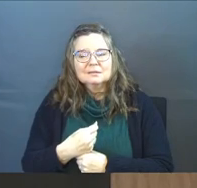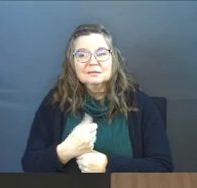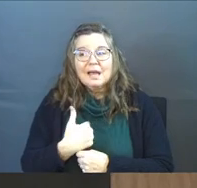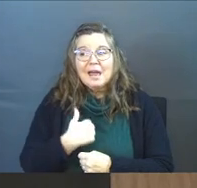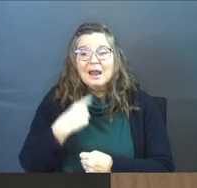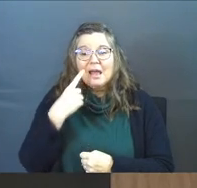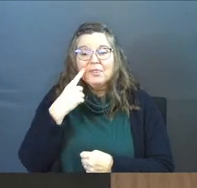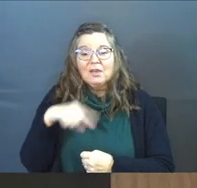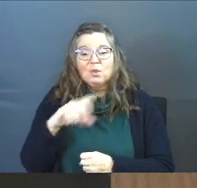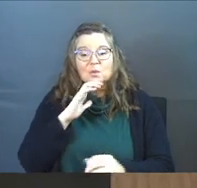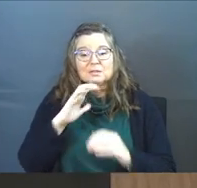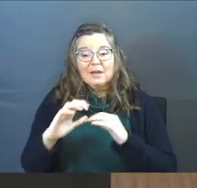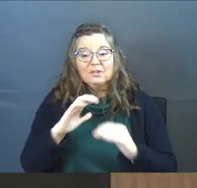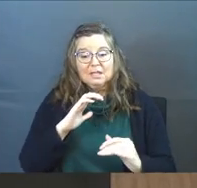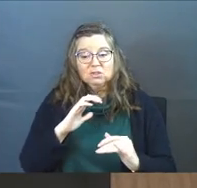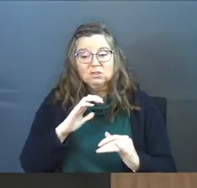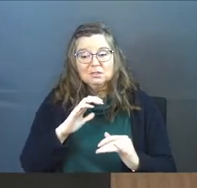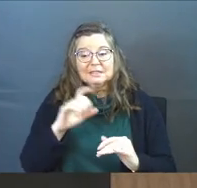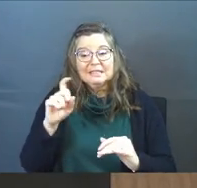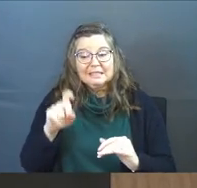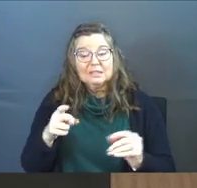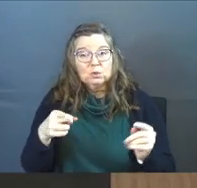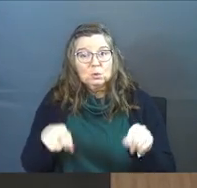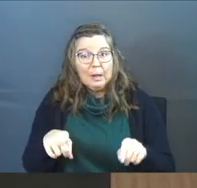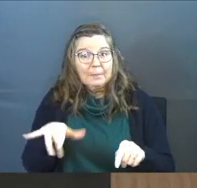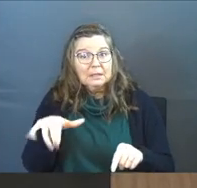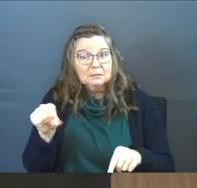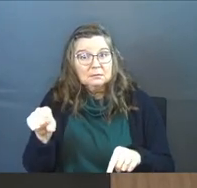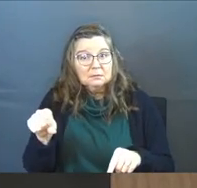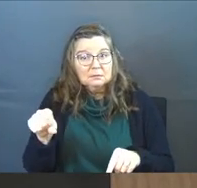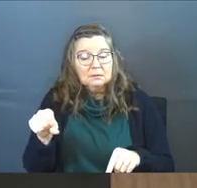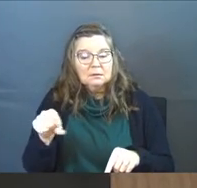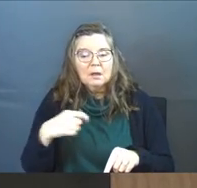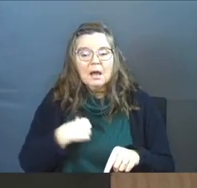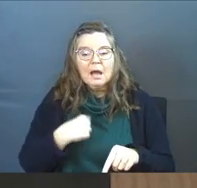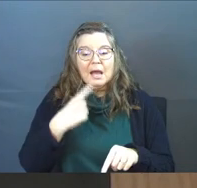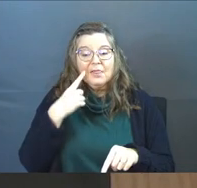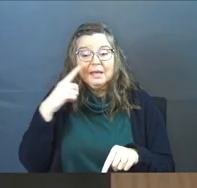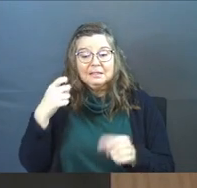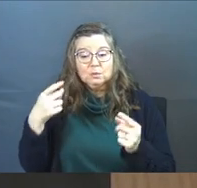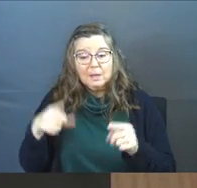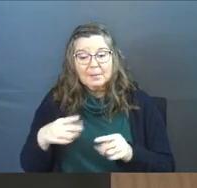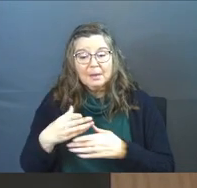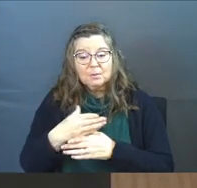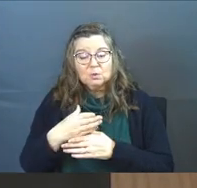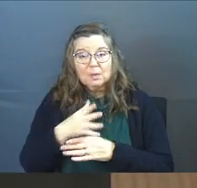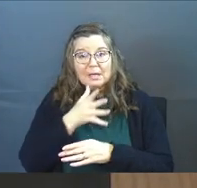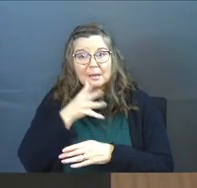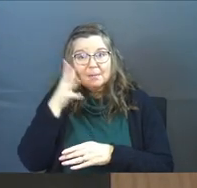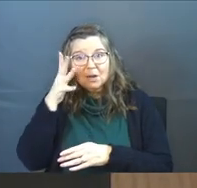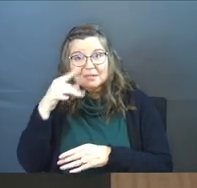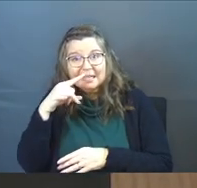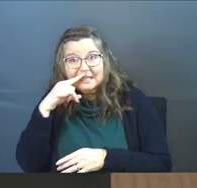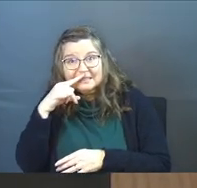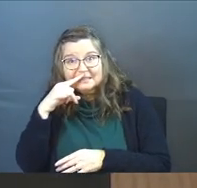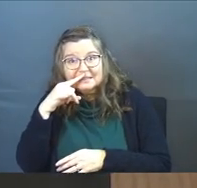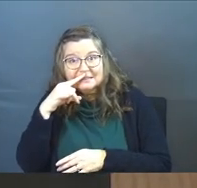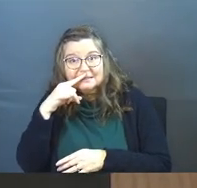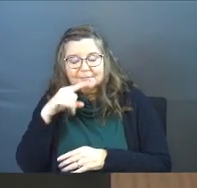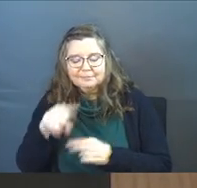And I think those conversations need to happen. I think they need to happen between parents and kids.